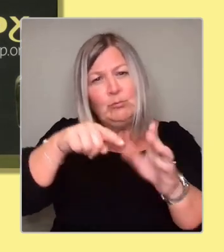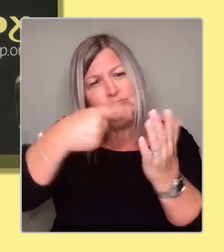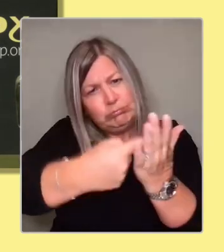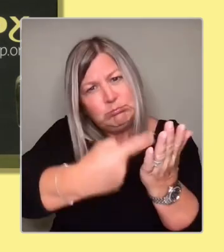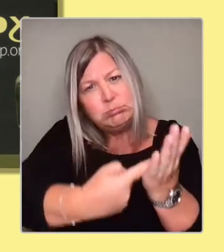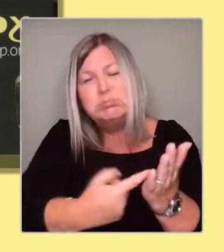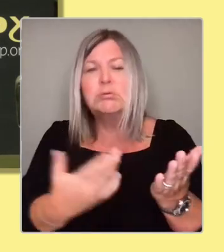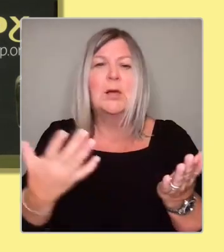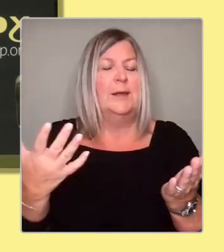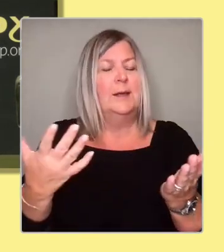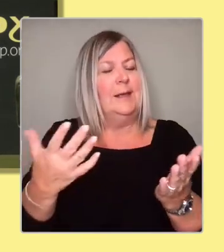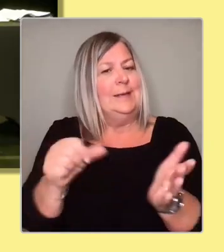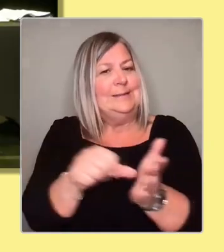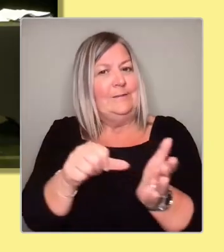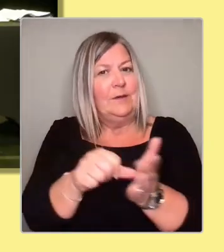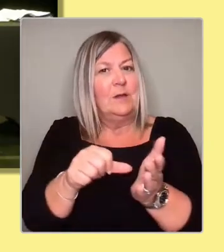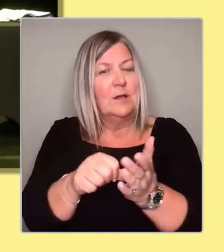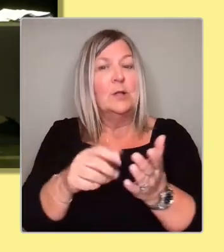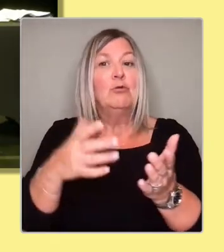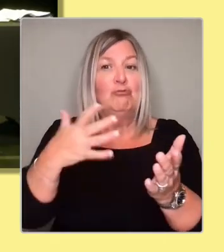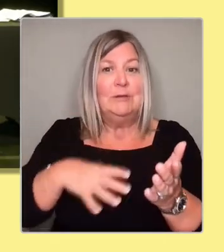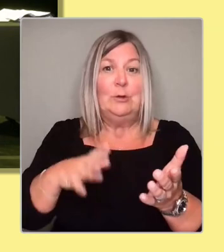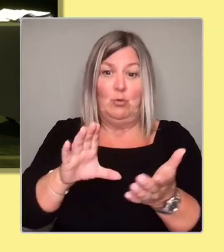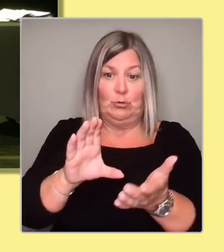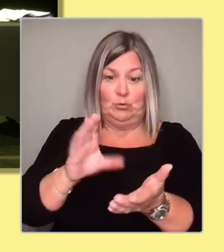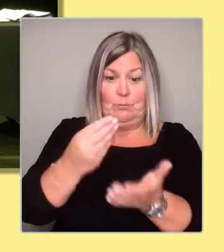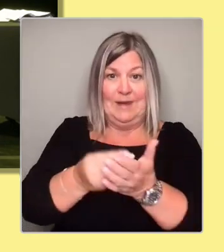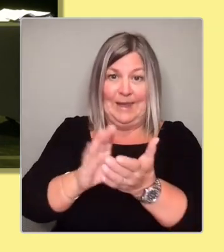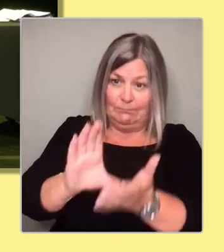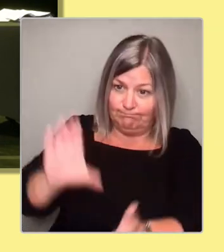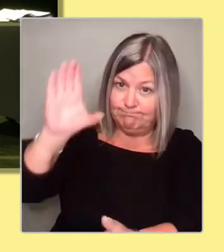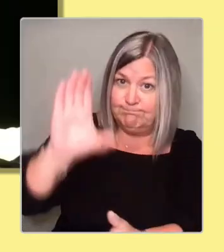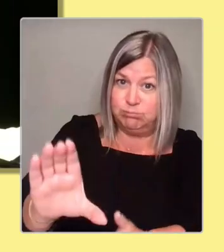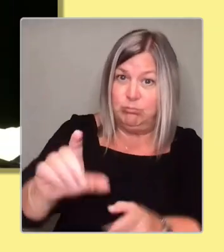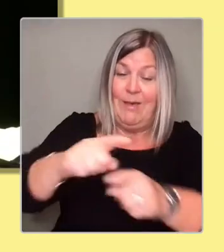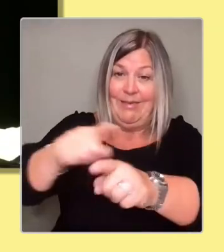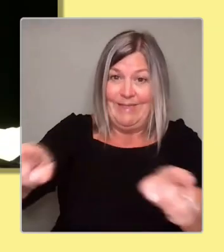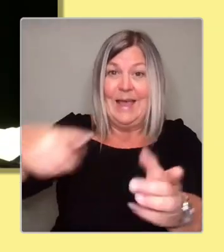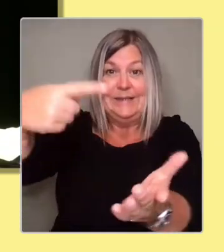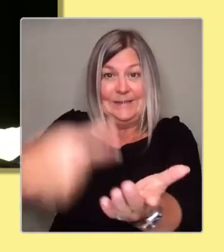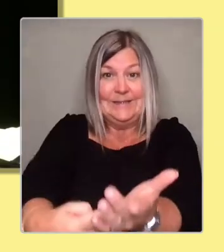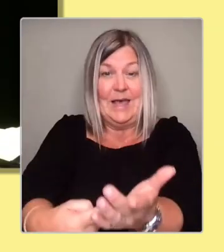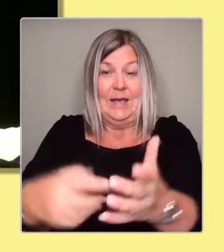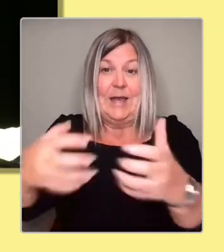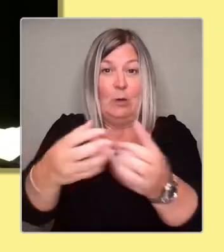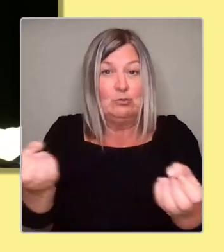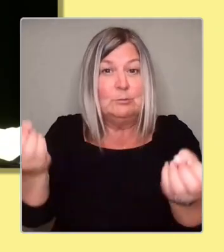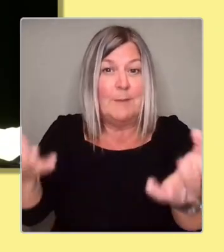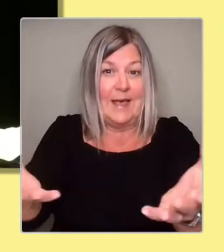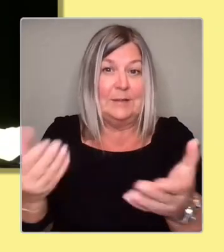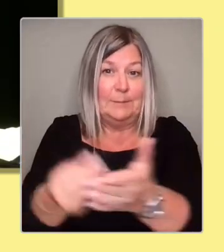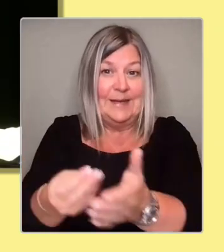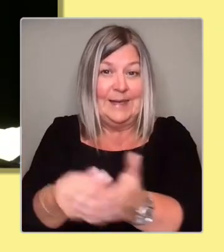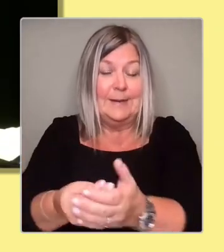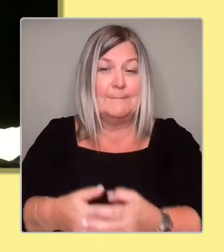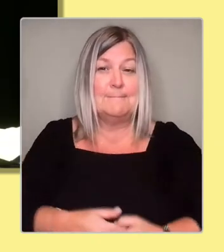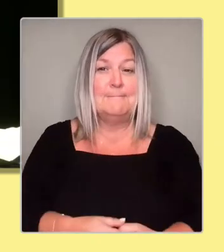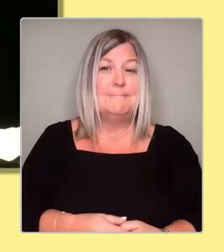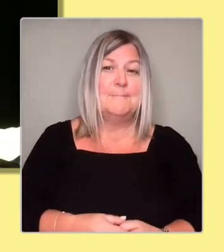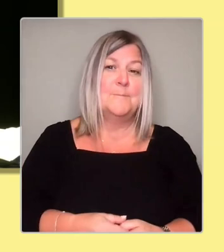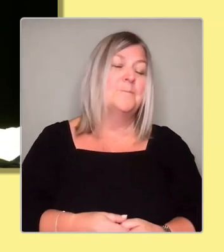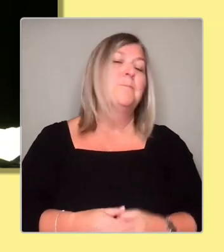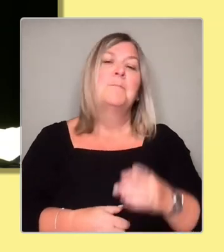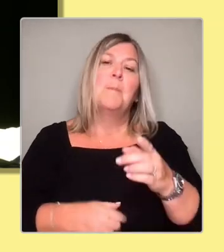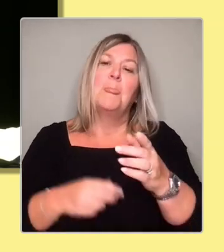challenging funding settlements. Thanks very much, Hamza. So of all, declaration of interest. My